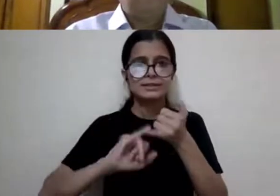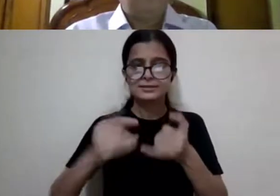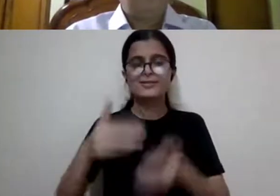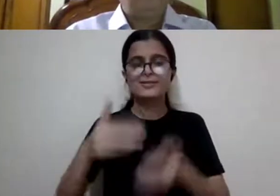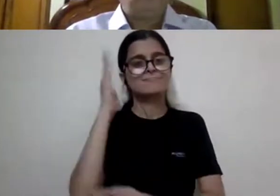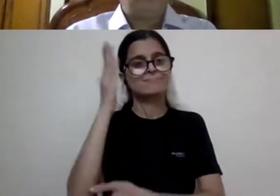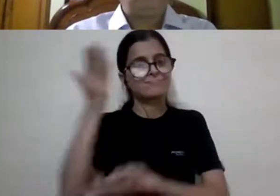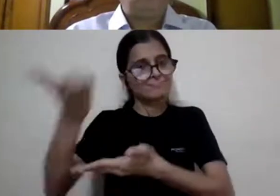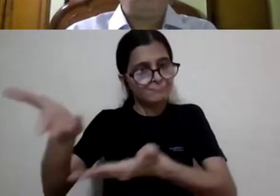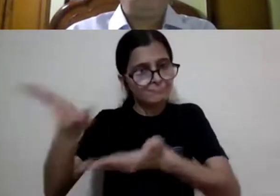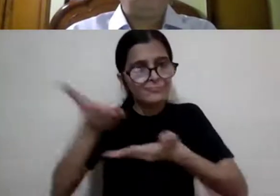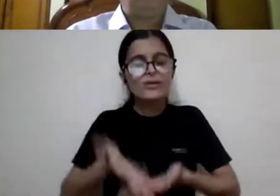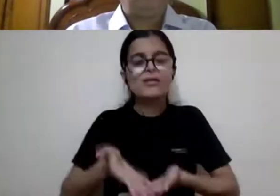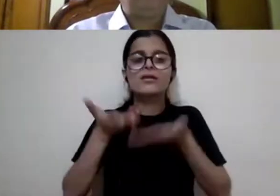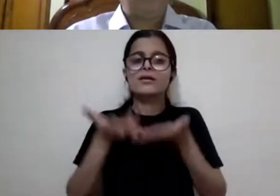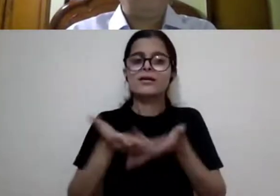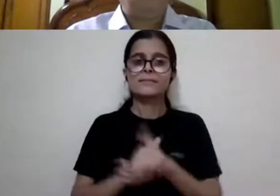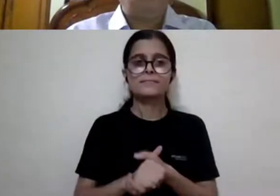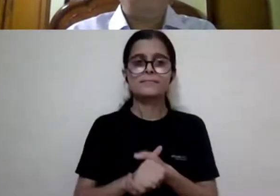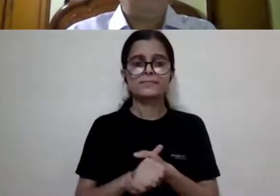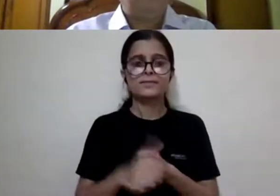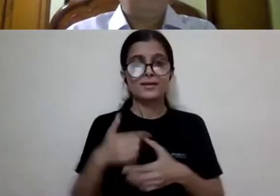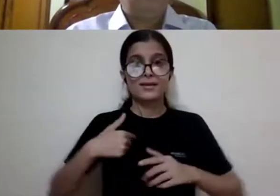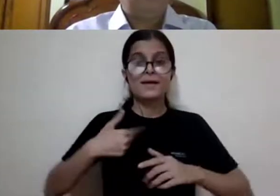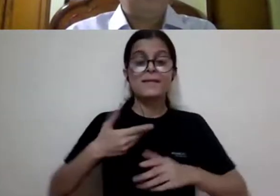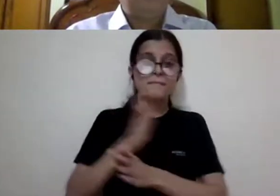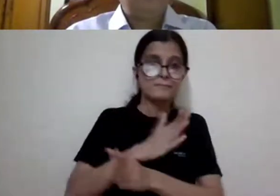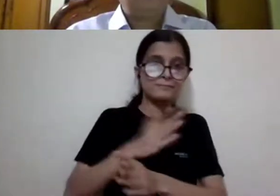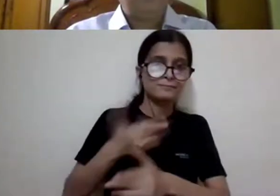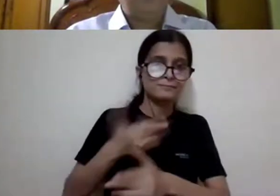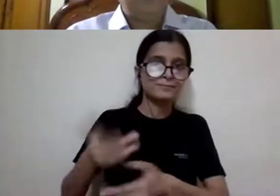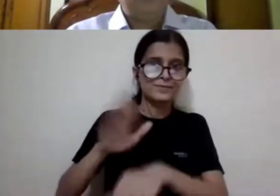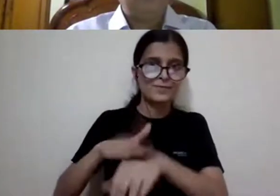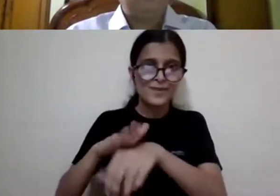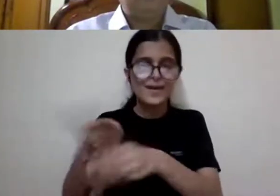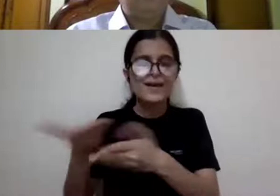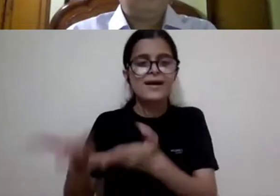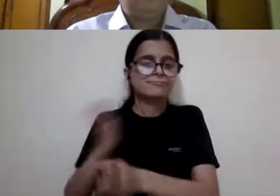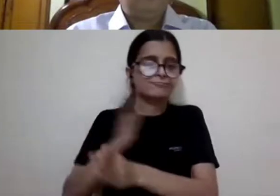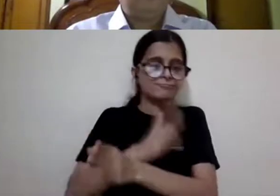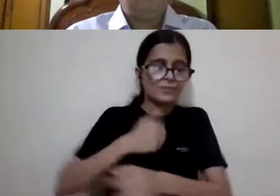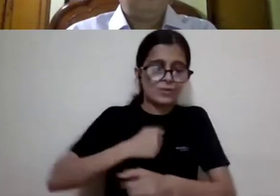But before I call you on to the platform, it is my